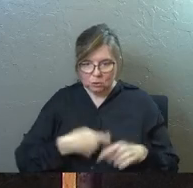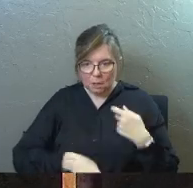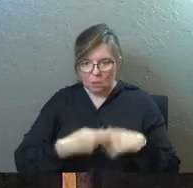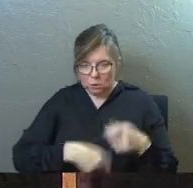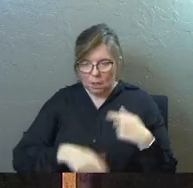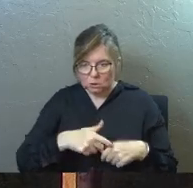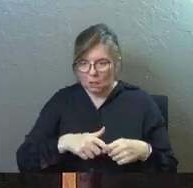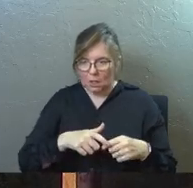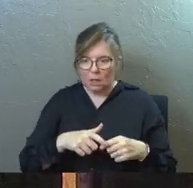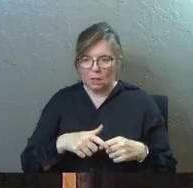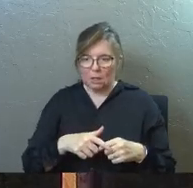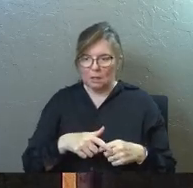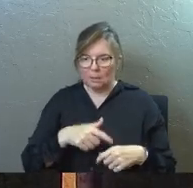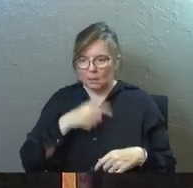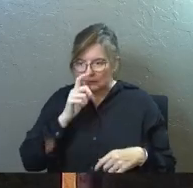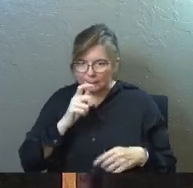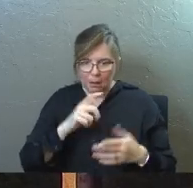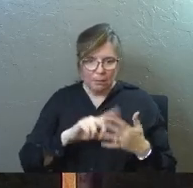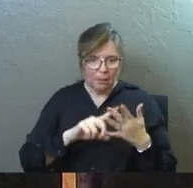sippy cups and vomit.